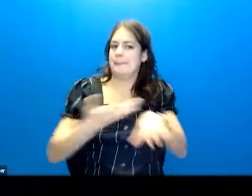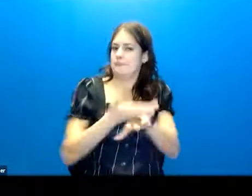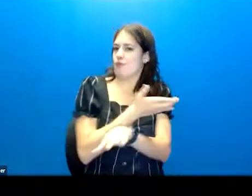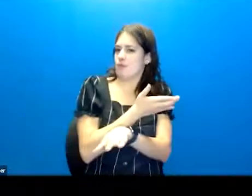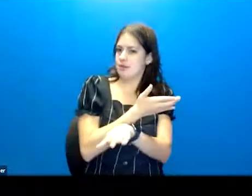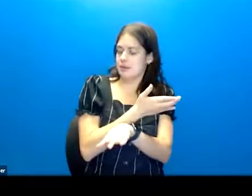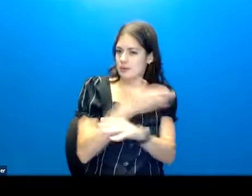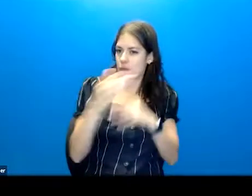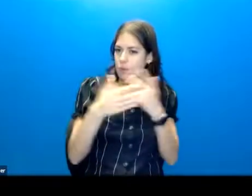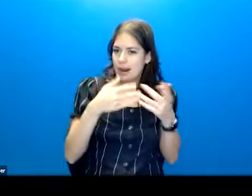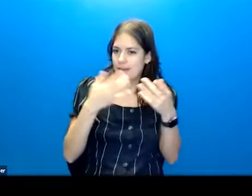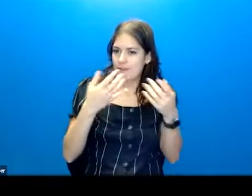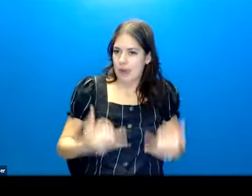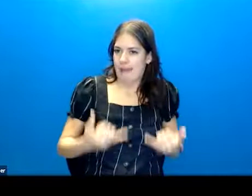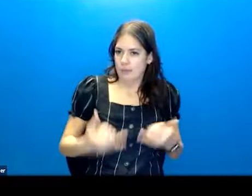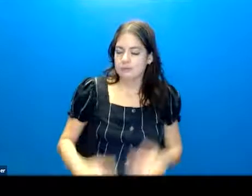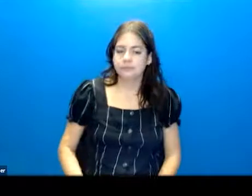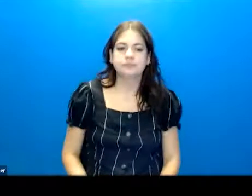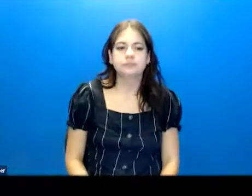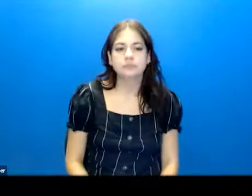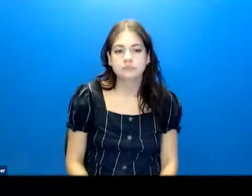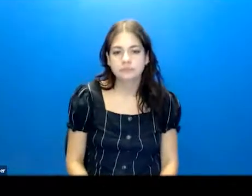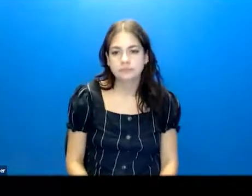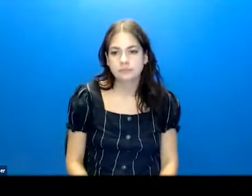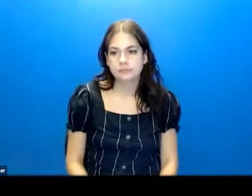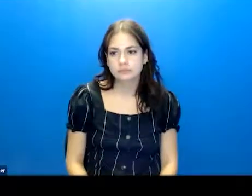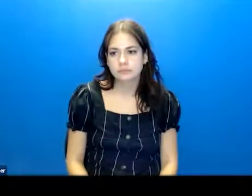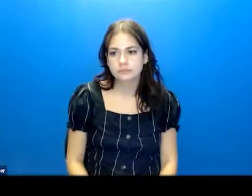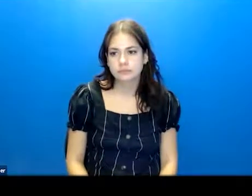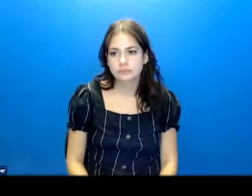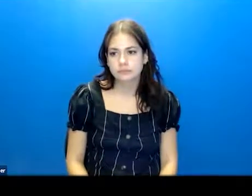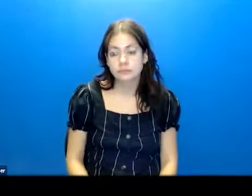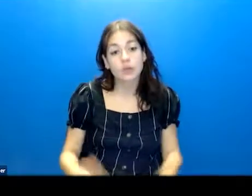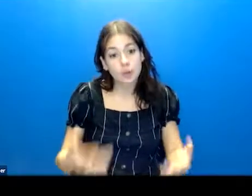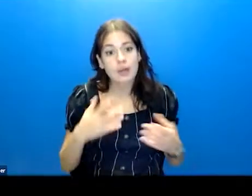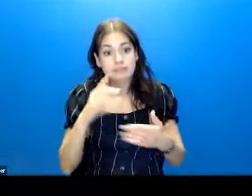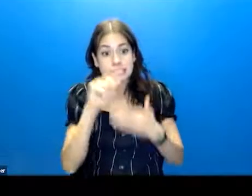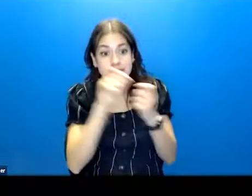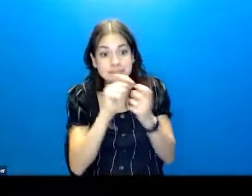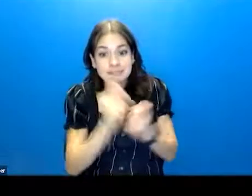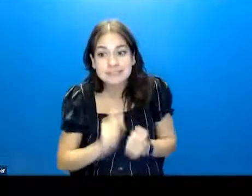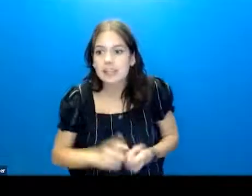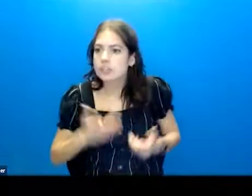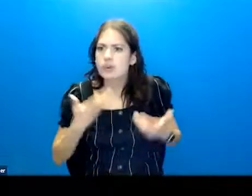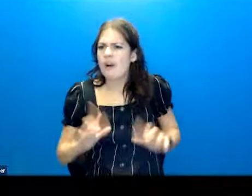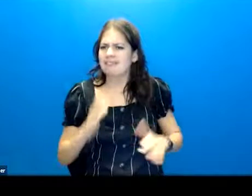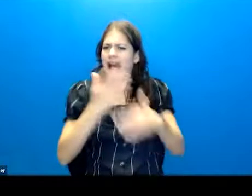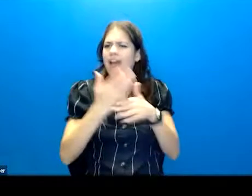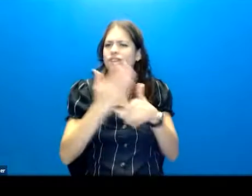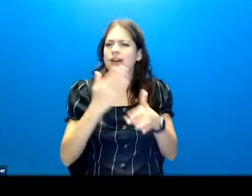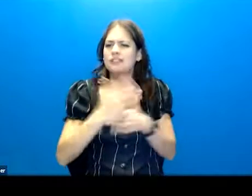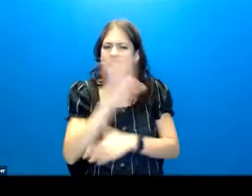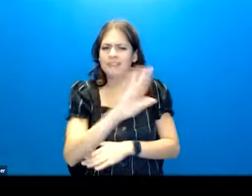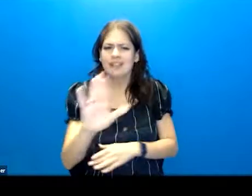whatever your current time frame is. You want to get the details. You don't want the average of their